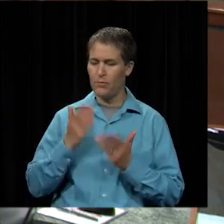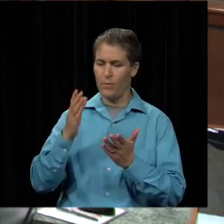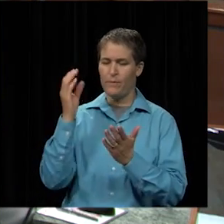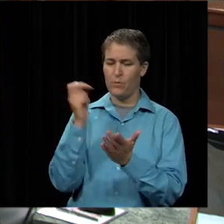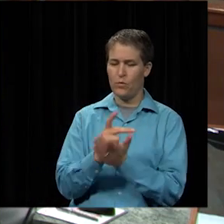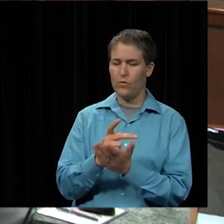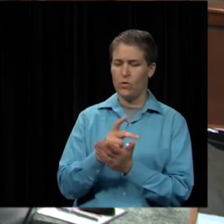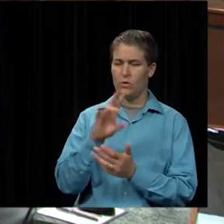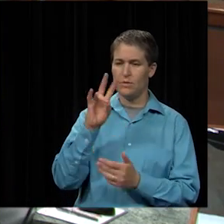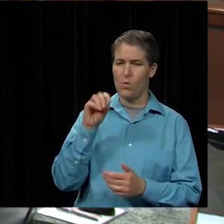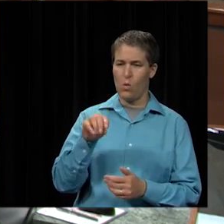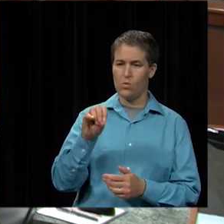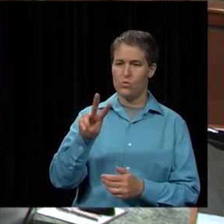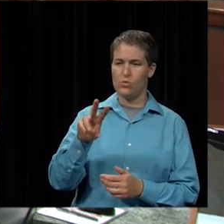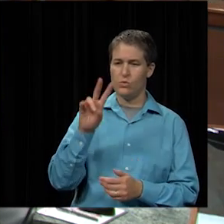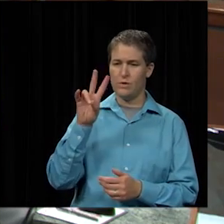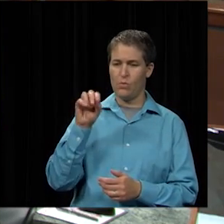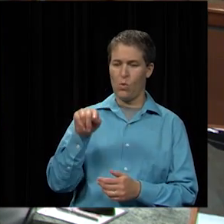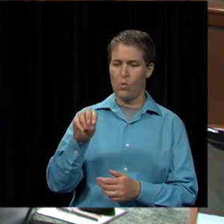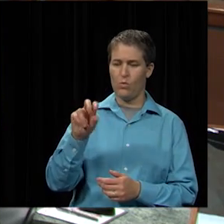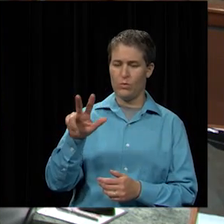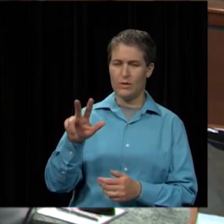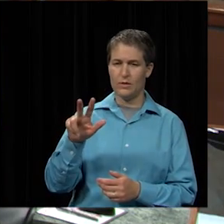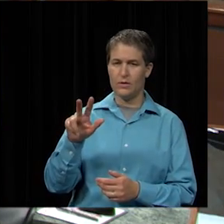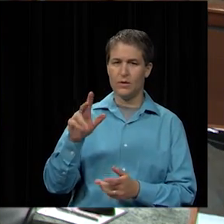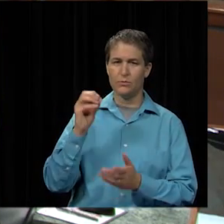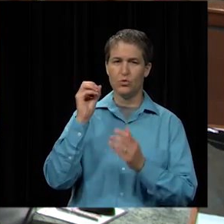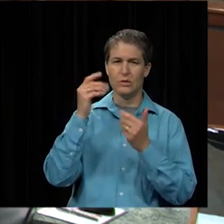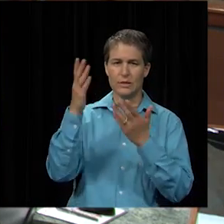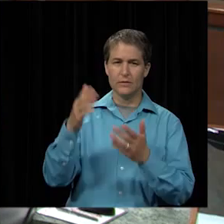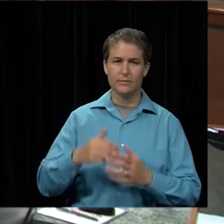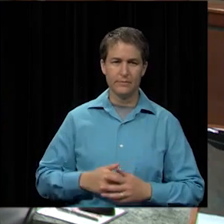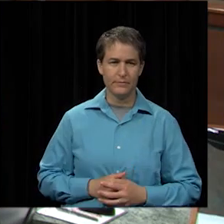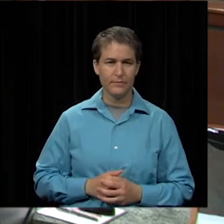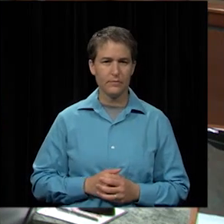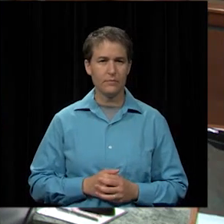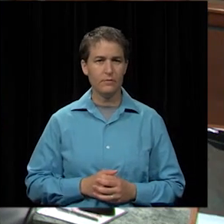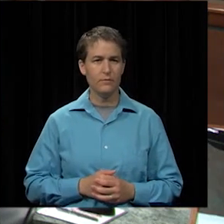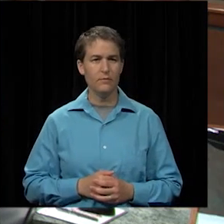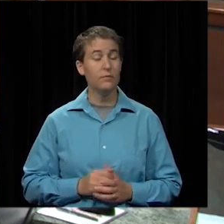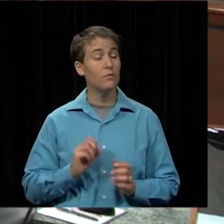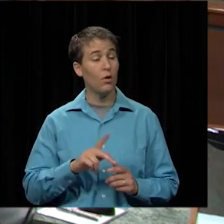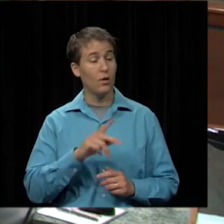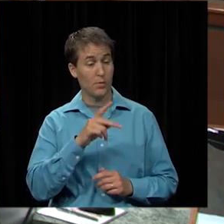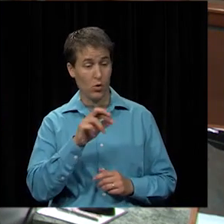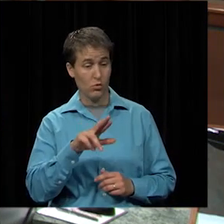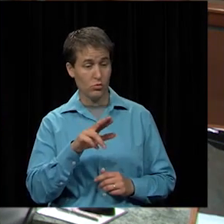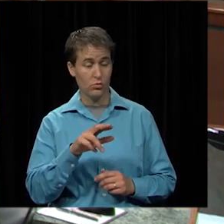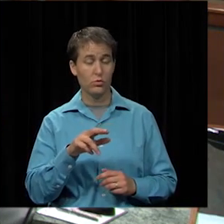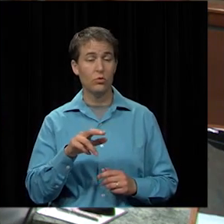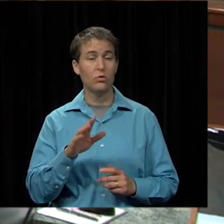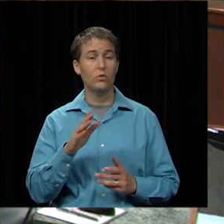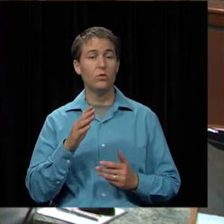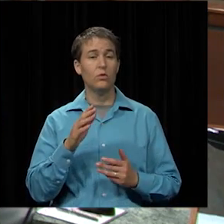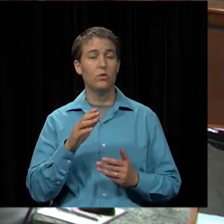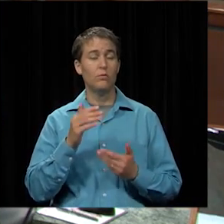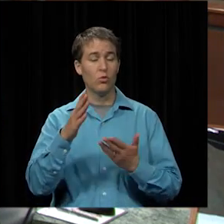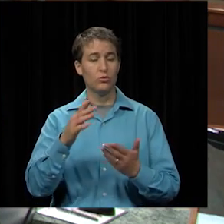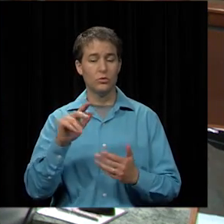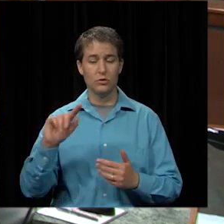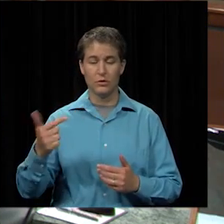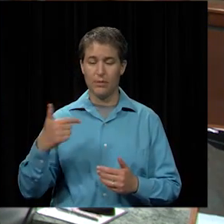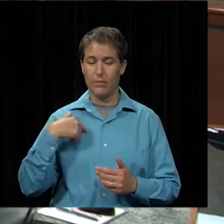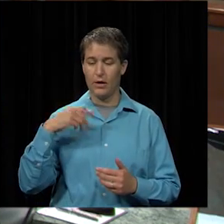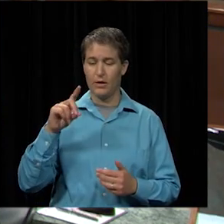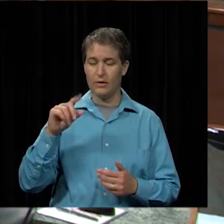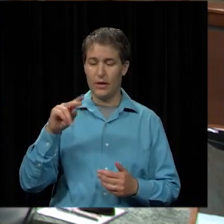.02 and 7.03 as presented. Second. Okay. Mr. Parker made the motion, seconded